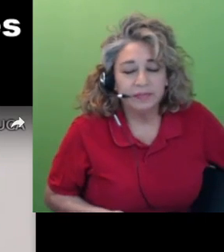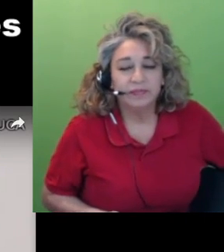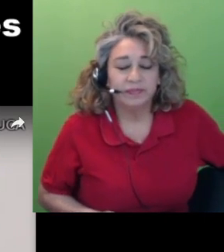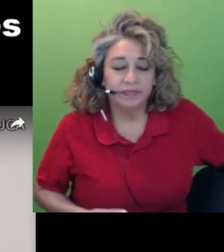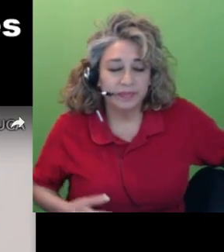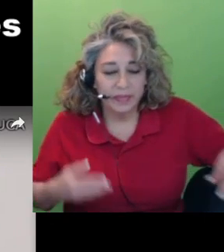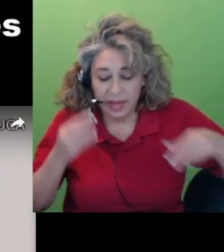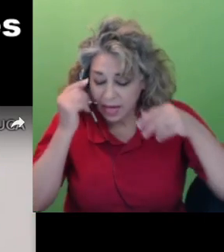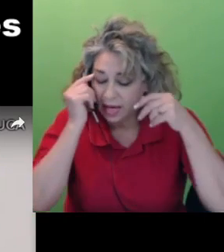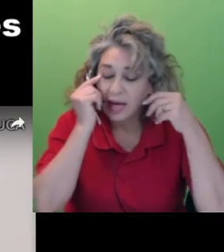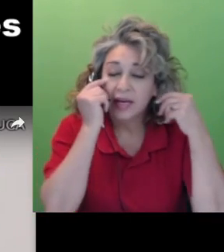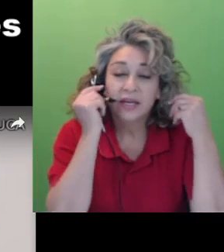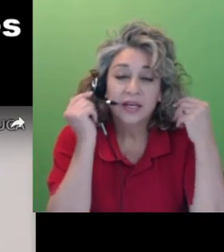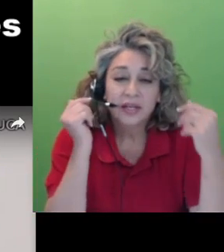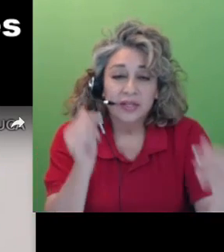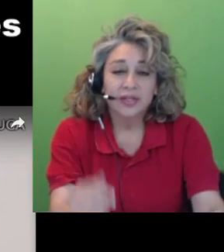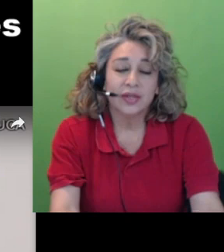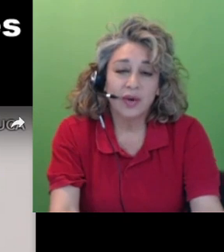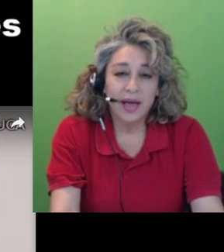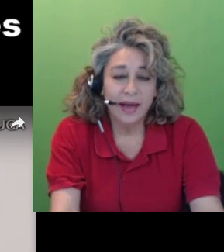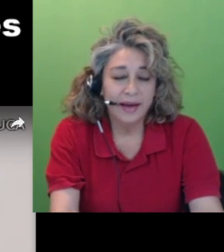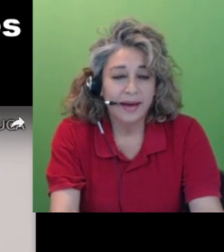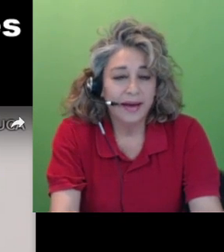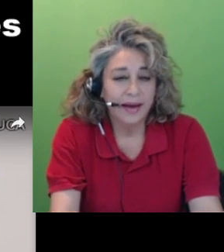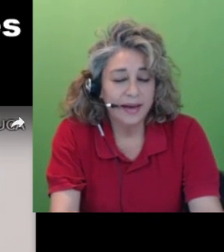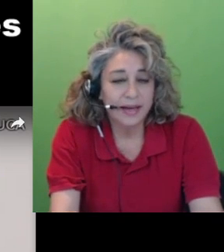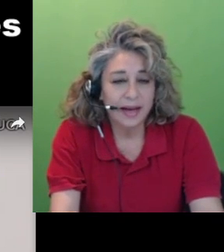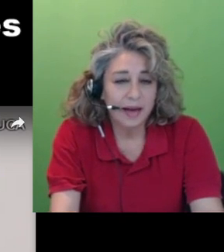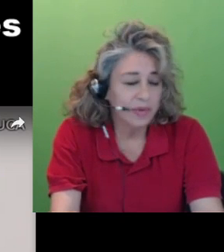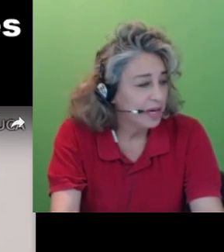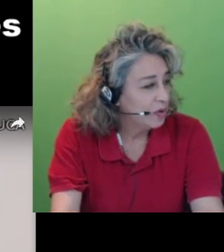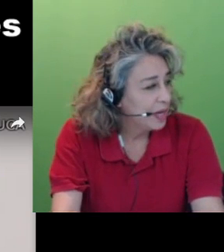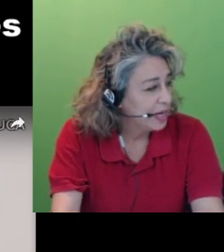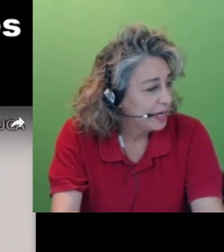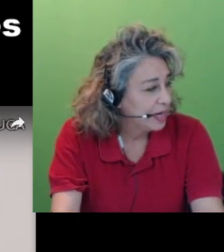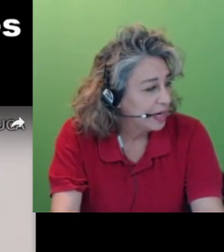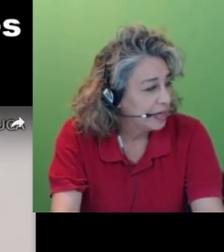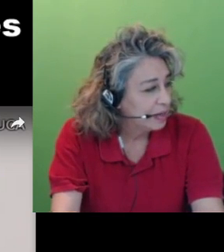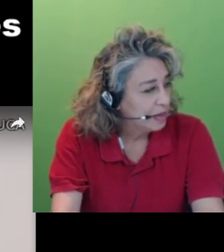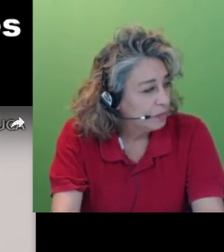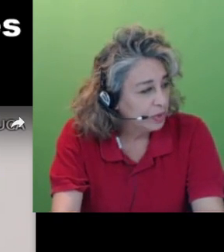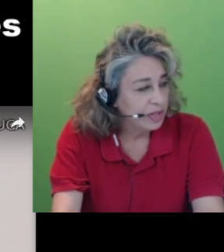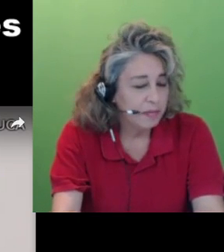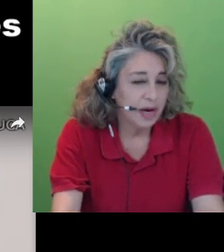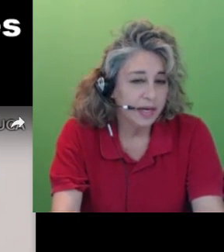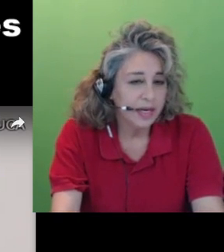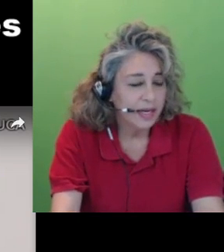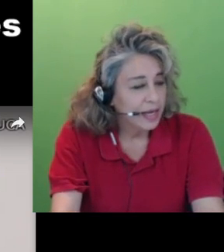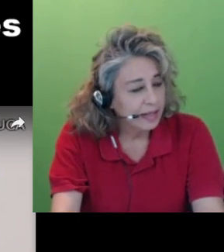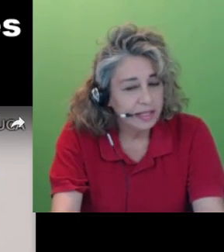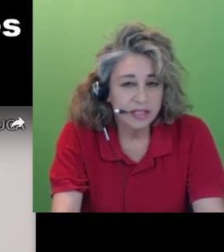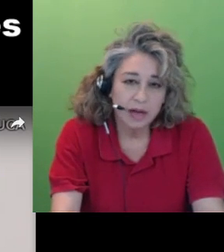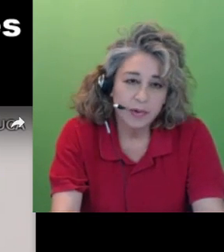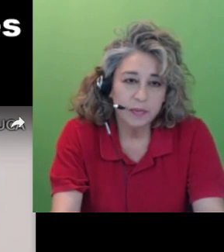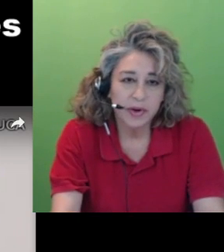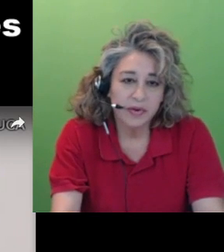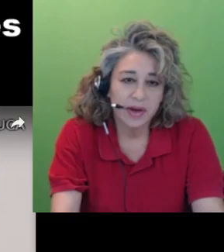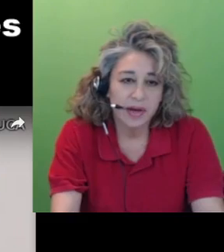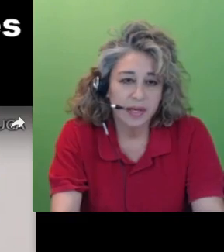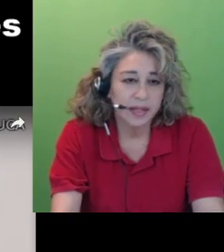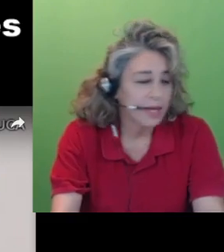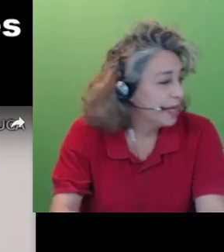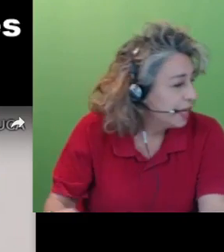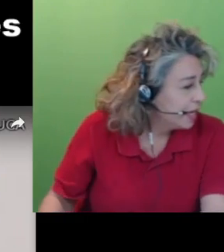so I'm gonna go ahead and put them on and then stop it